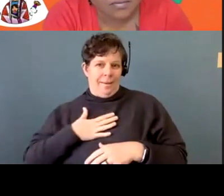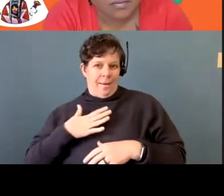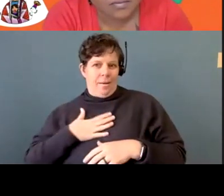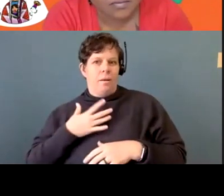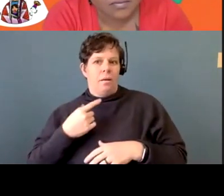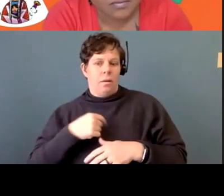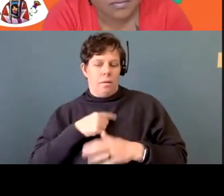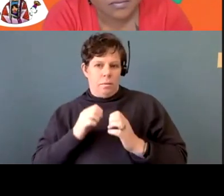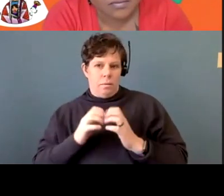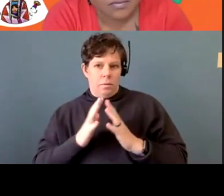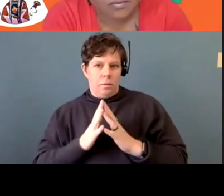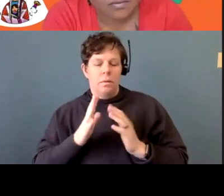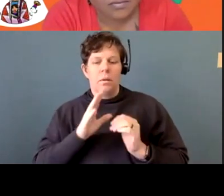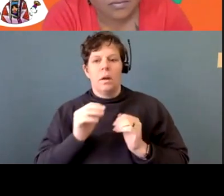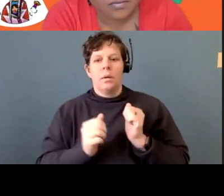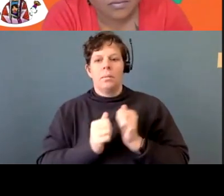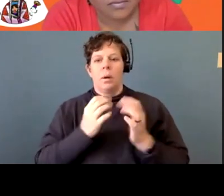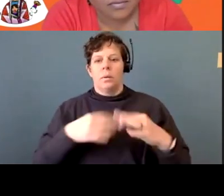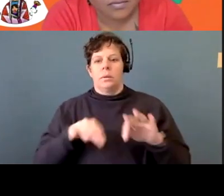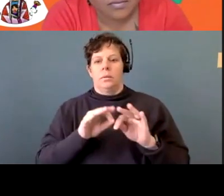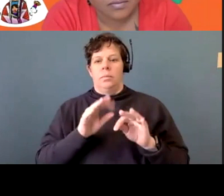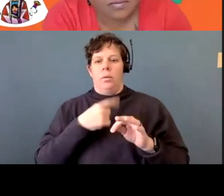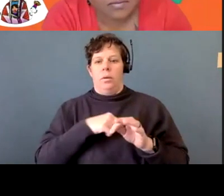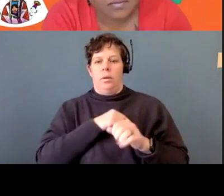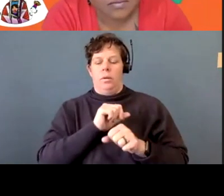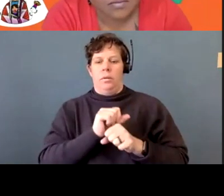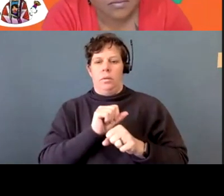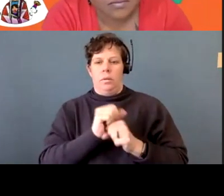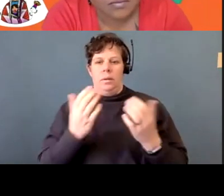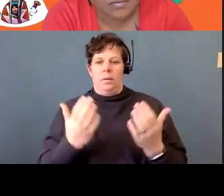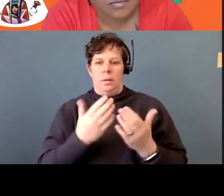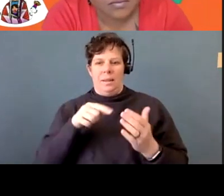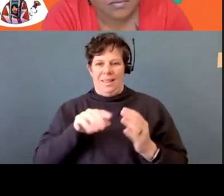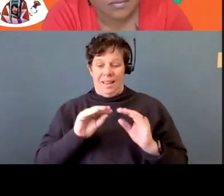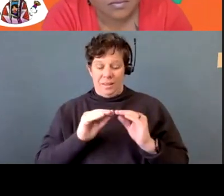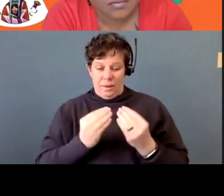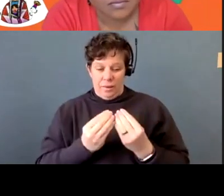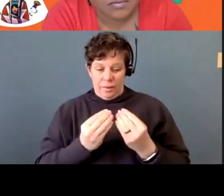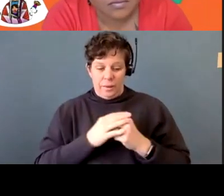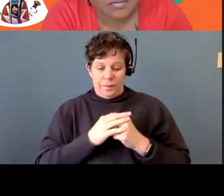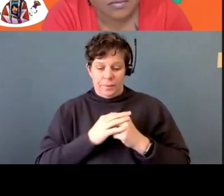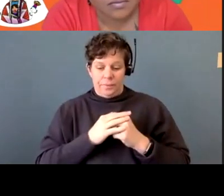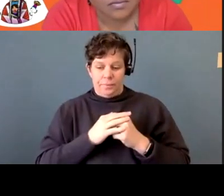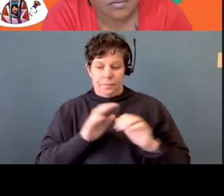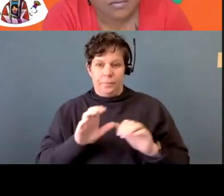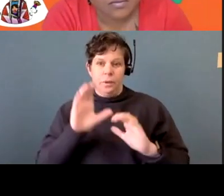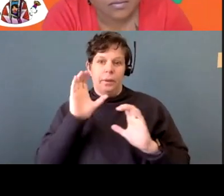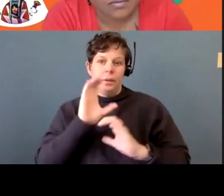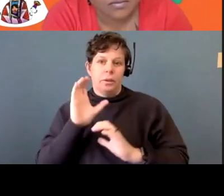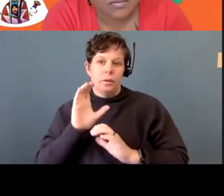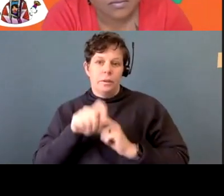most important work that we're doing, um, here at this office is, uh, is doing the searches, the physical searches